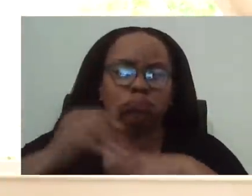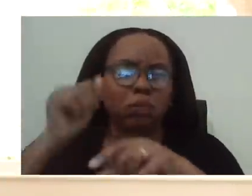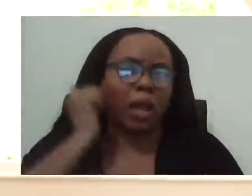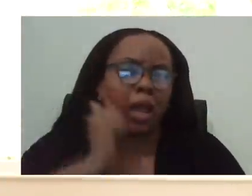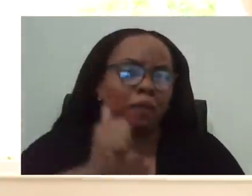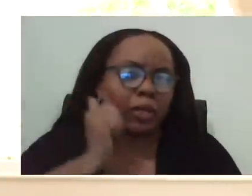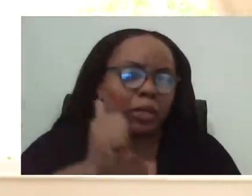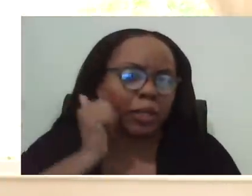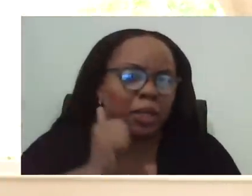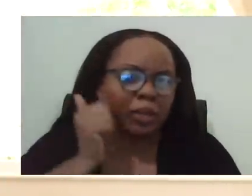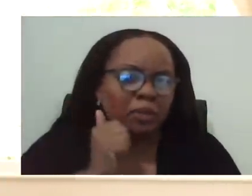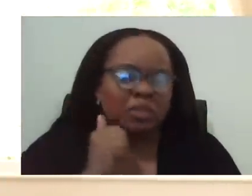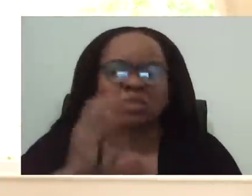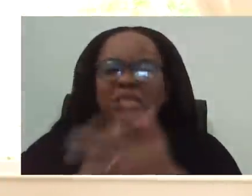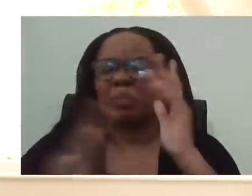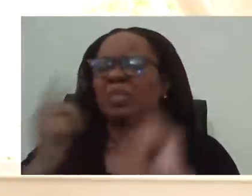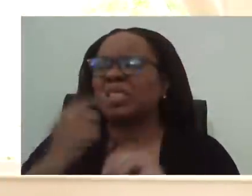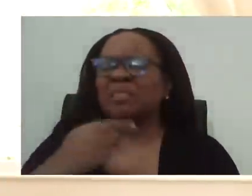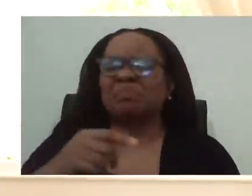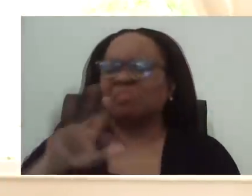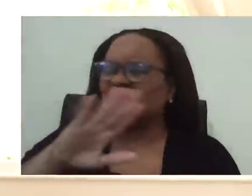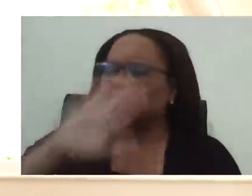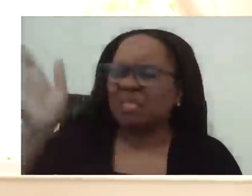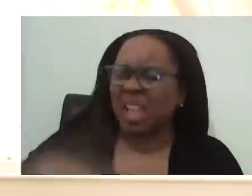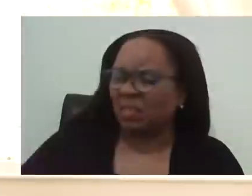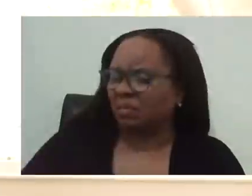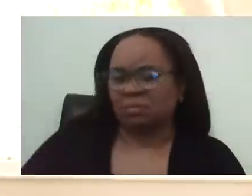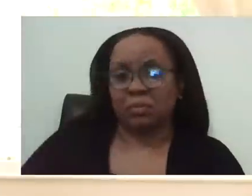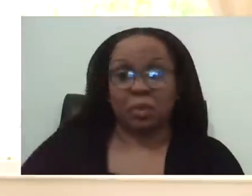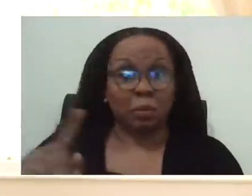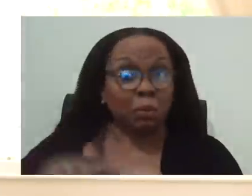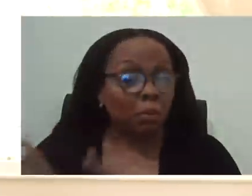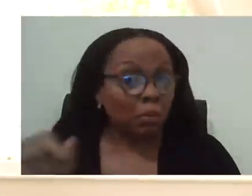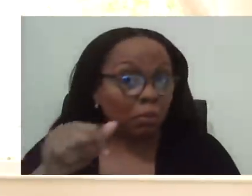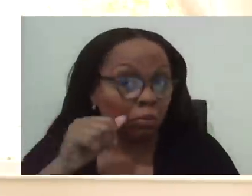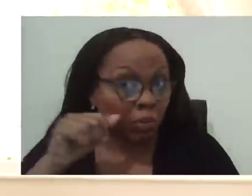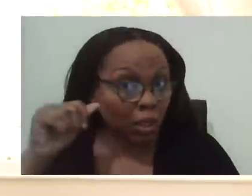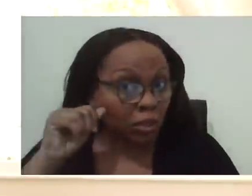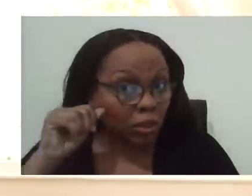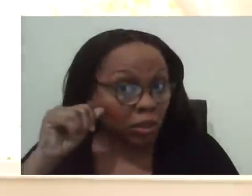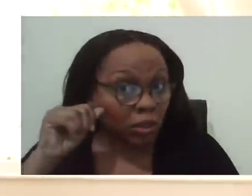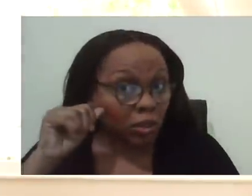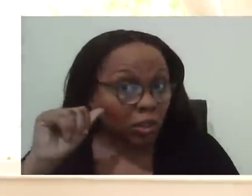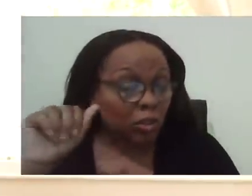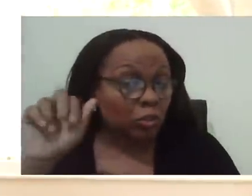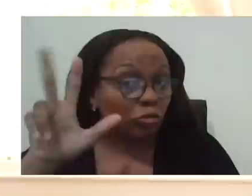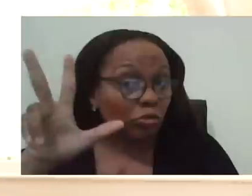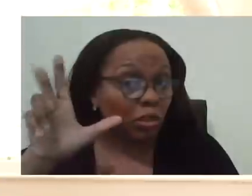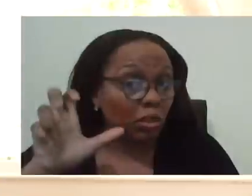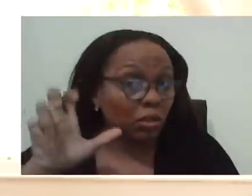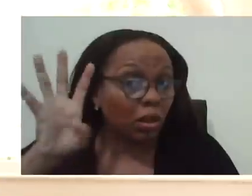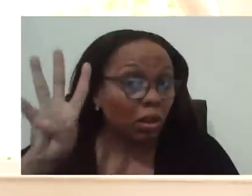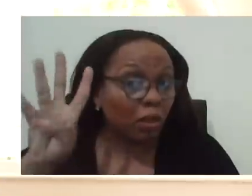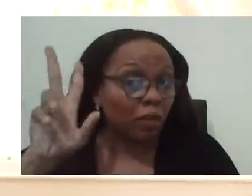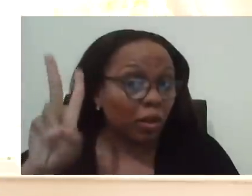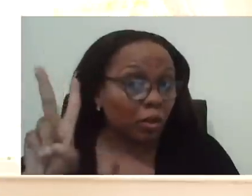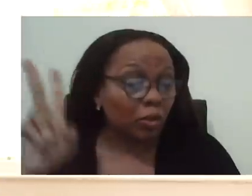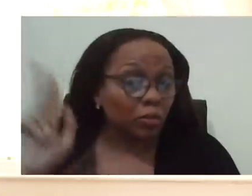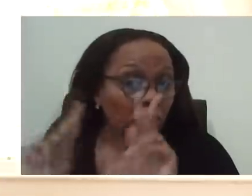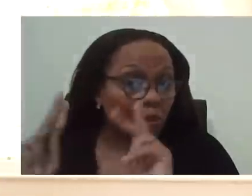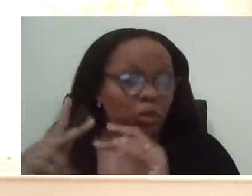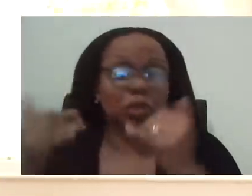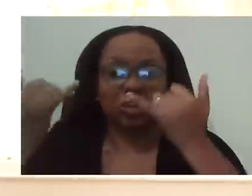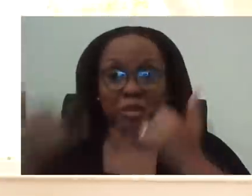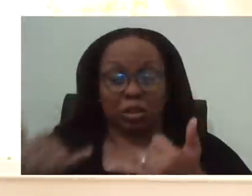Well, with 342 yesterday, we certainly are in a situation where we have to assess exactly where we are